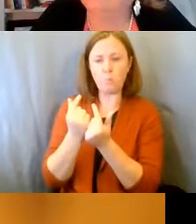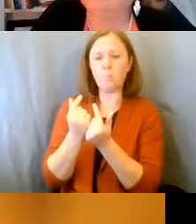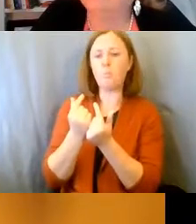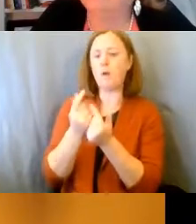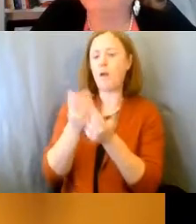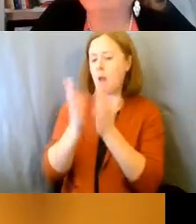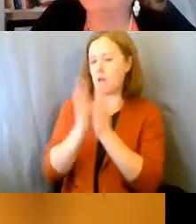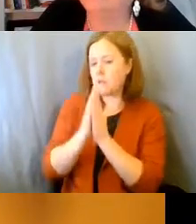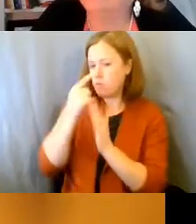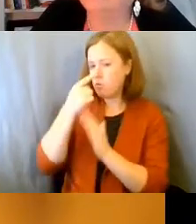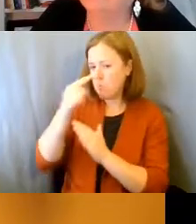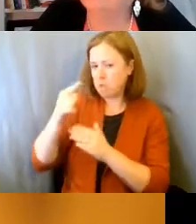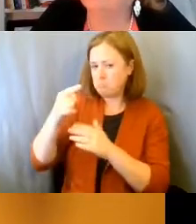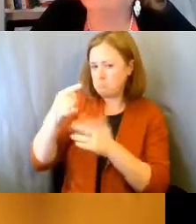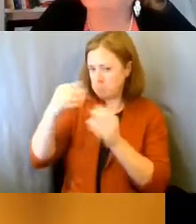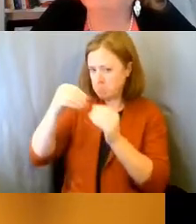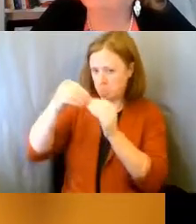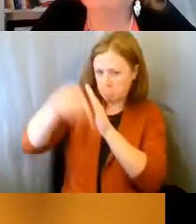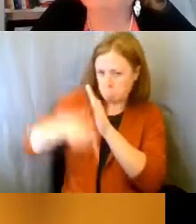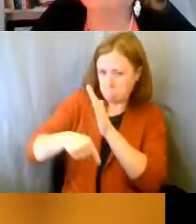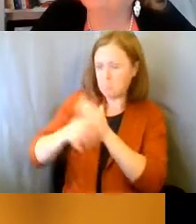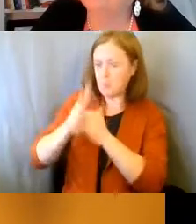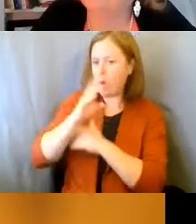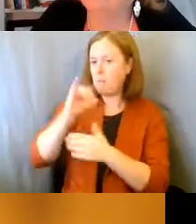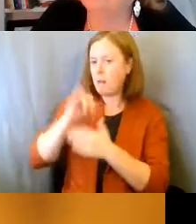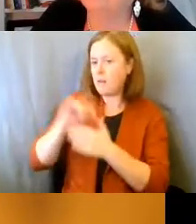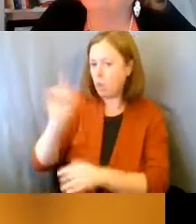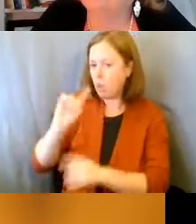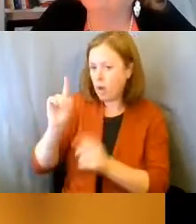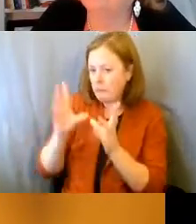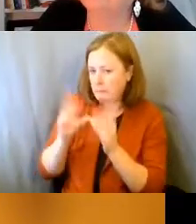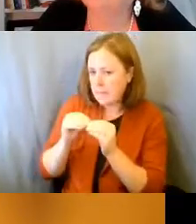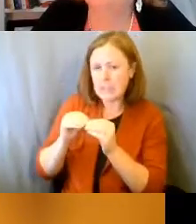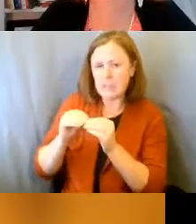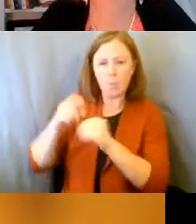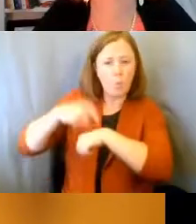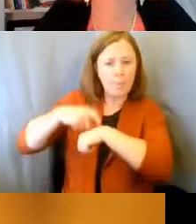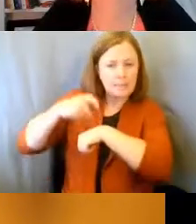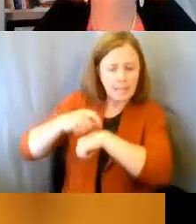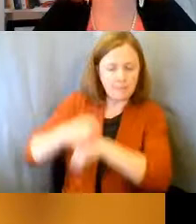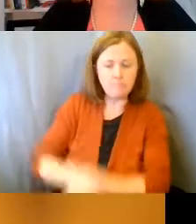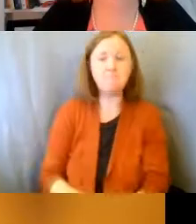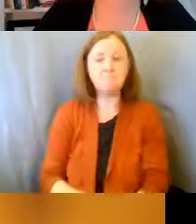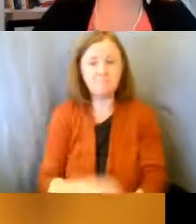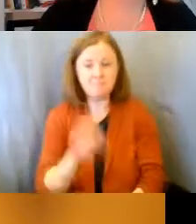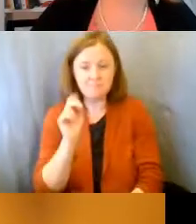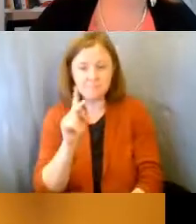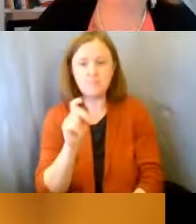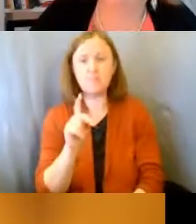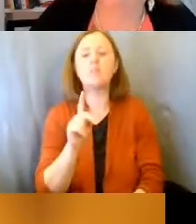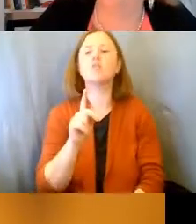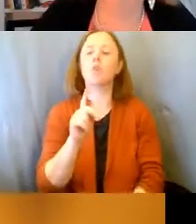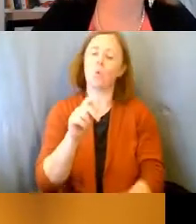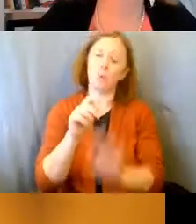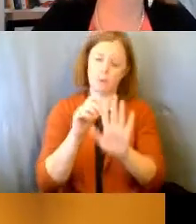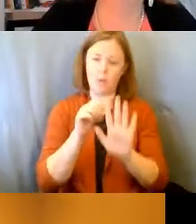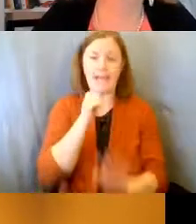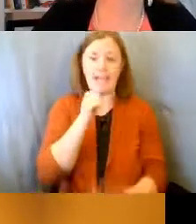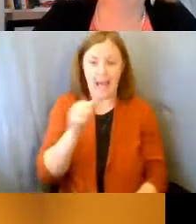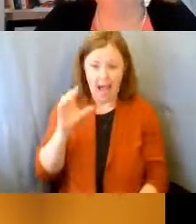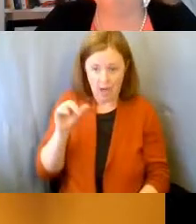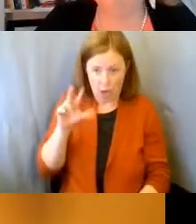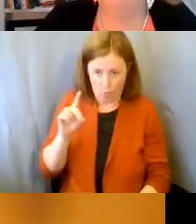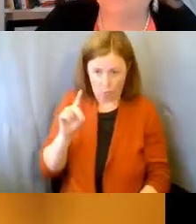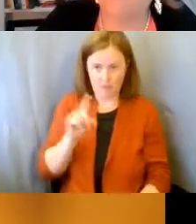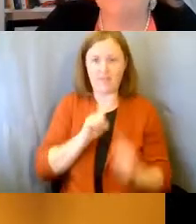asking if you could talk a little bit more about that, where they meet and what time is it? Okay, so when it's not COVID, they